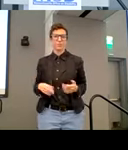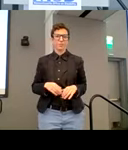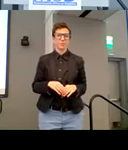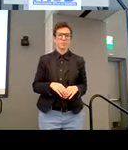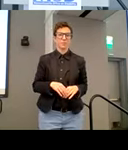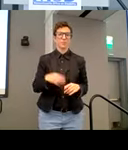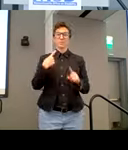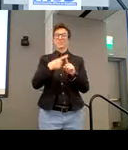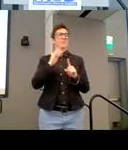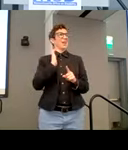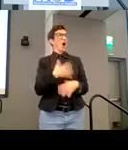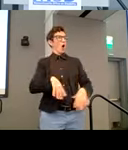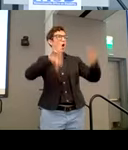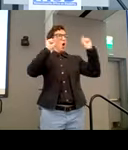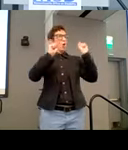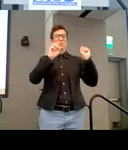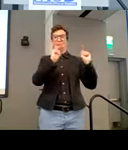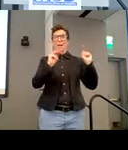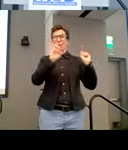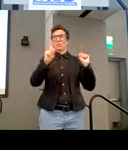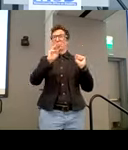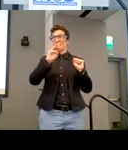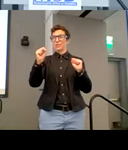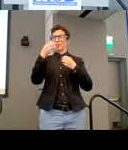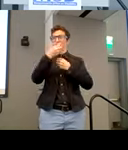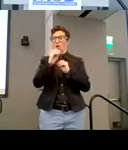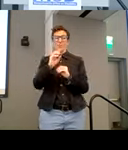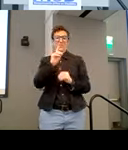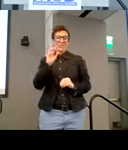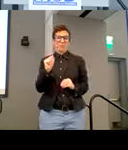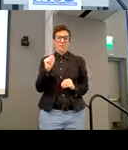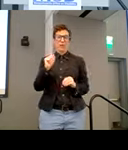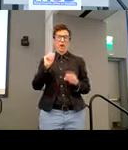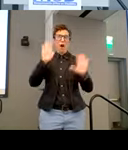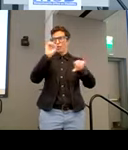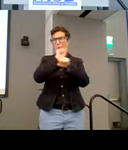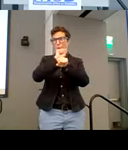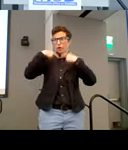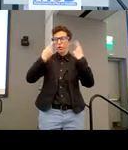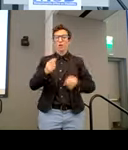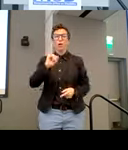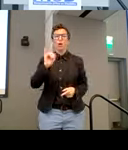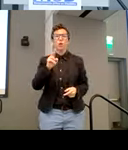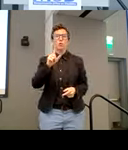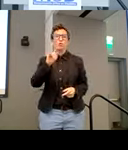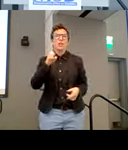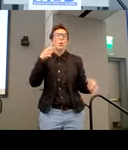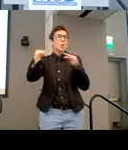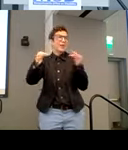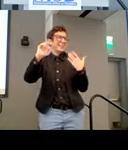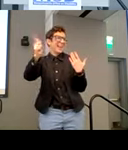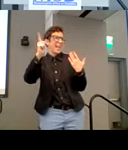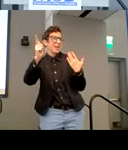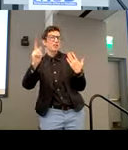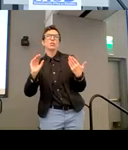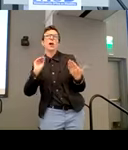be all end all of this summit, the Massachusetts office on disability doing amazing things. Julia is going to have a whole talk on this later. I just